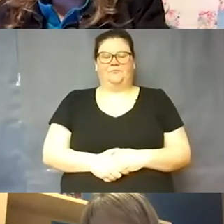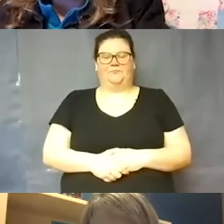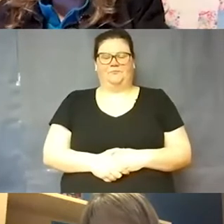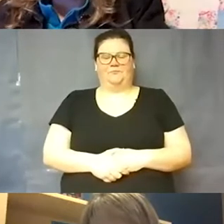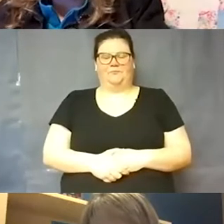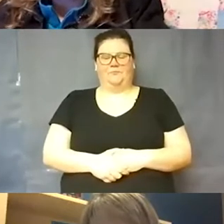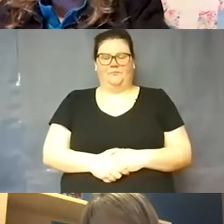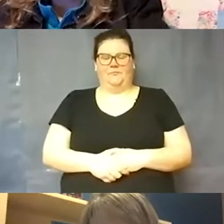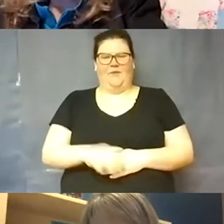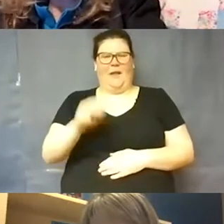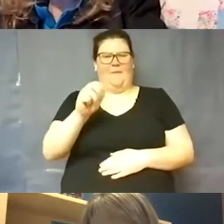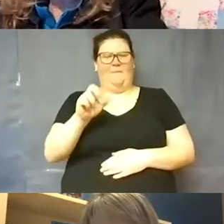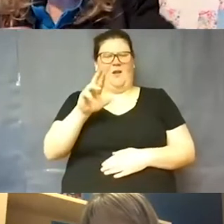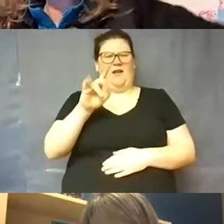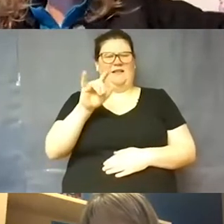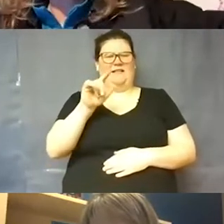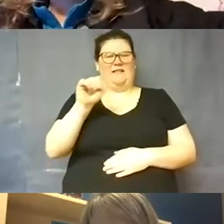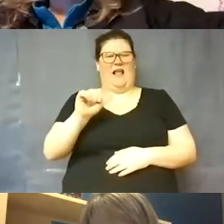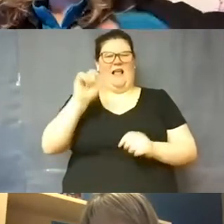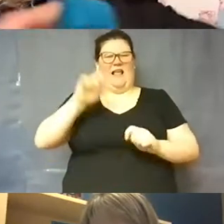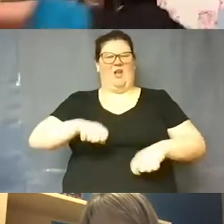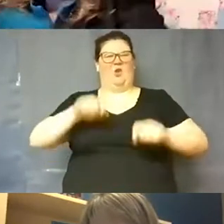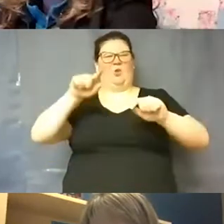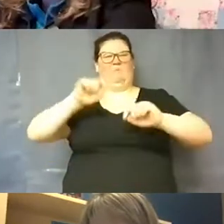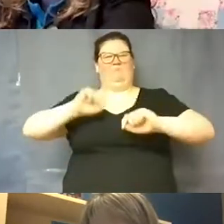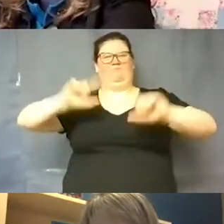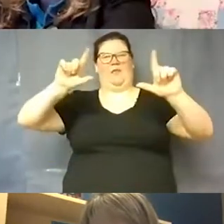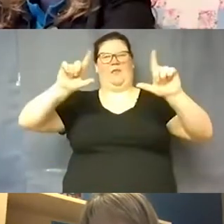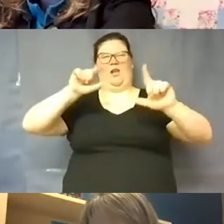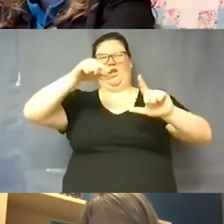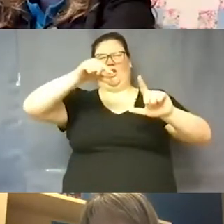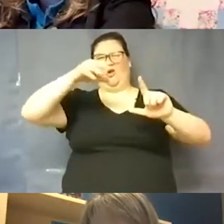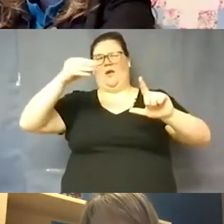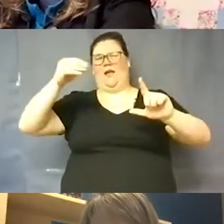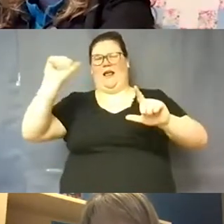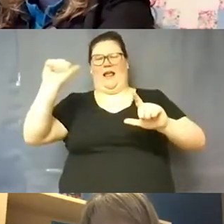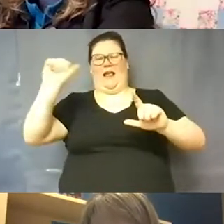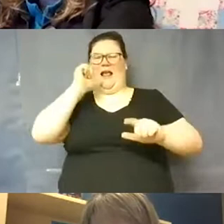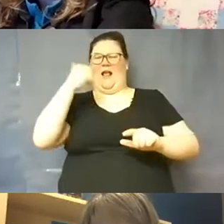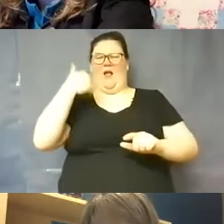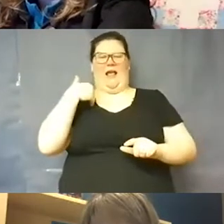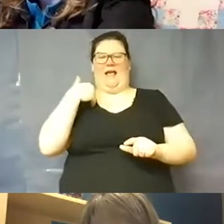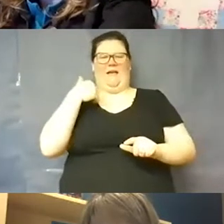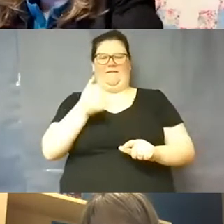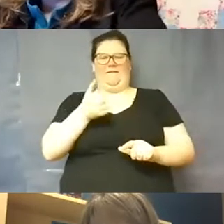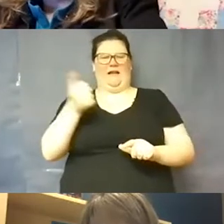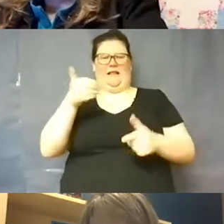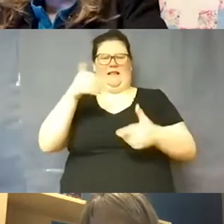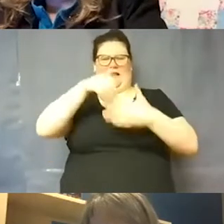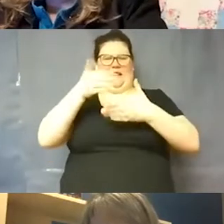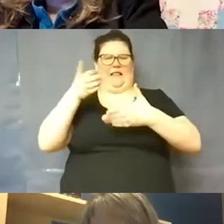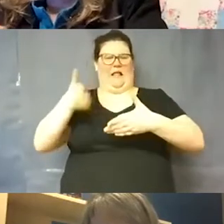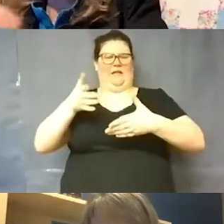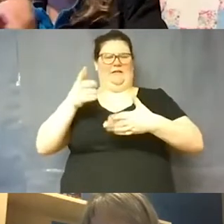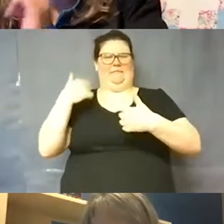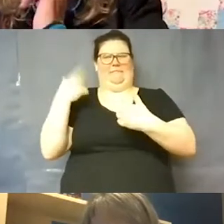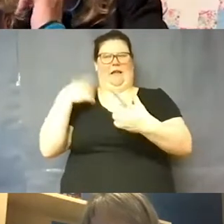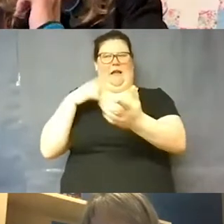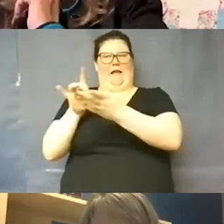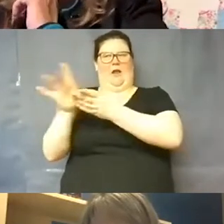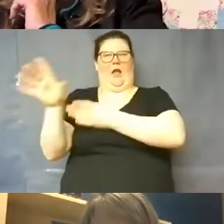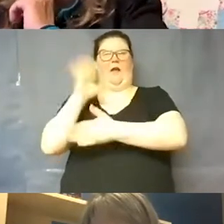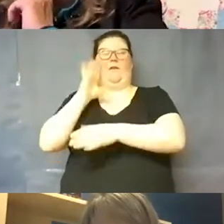Maritza, are you able to pull up the Q&A? Because I don't have anything in my Q&A now since it kicked me off. Yes, I'll go ahead and send it to you right now.